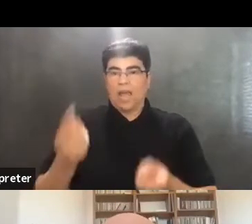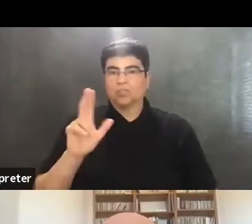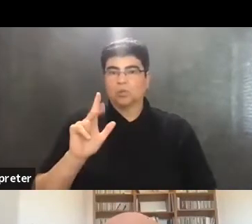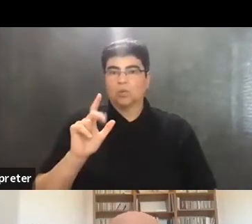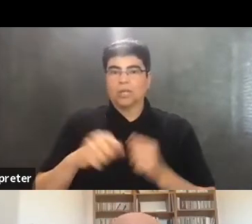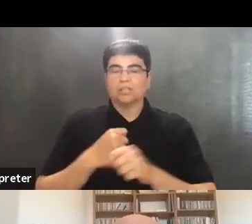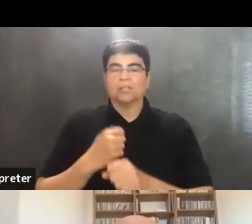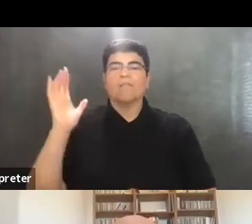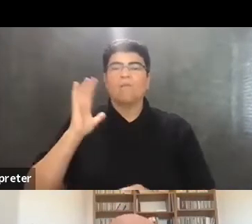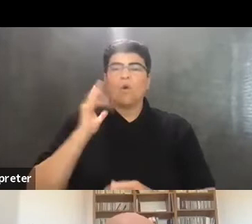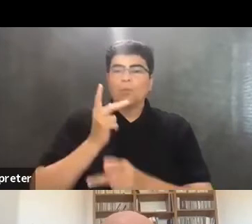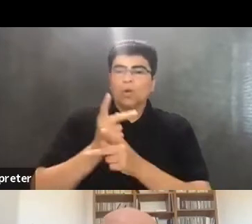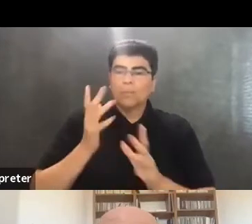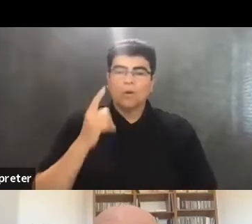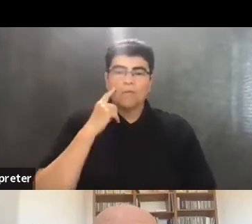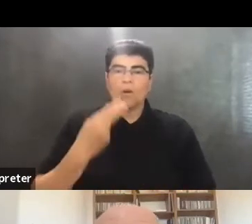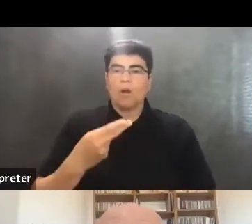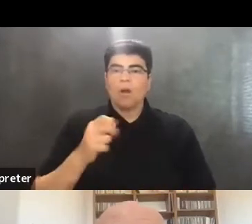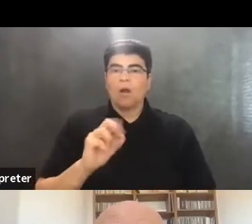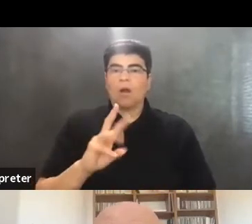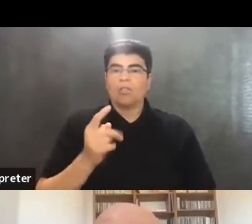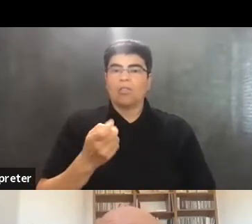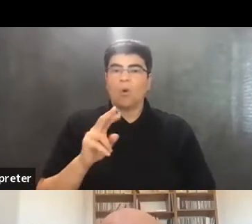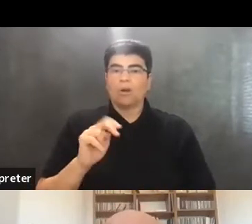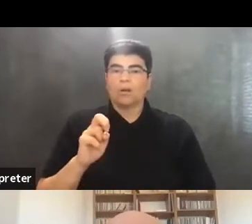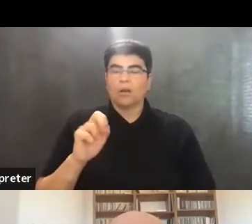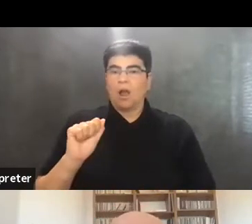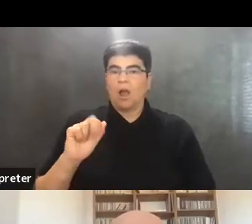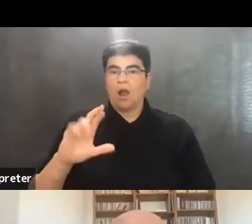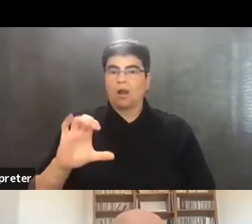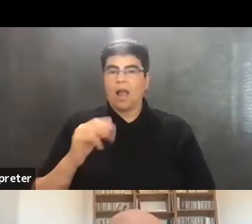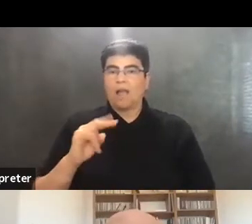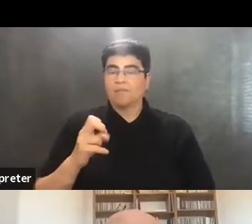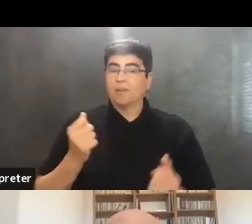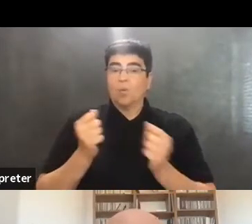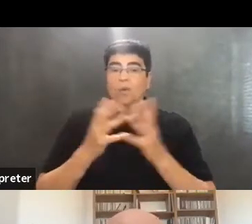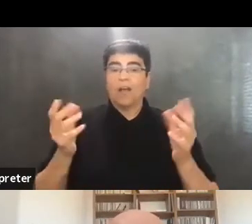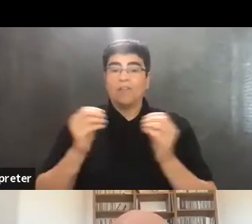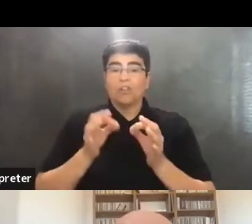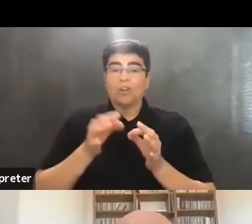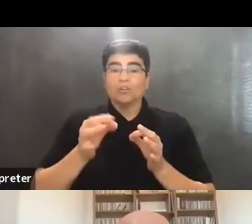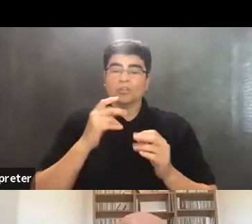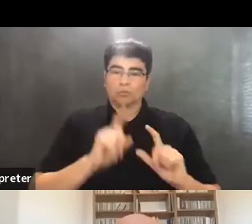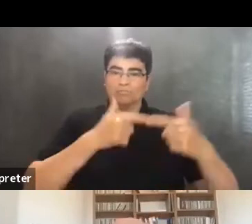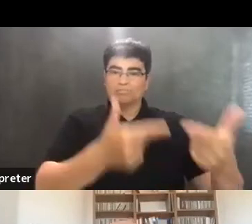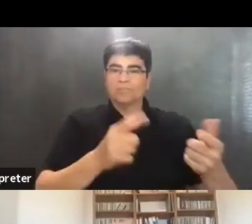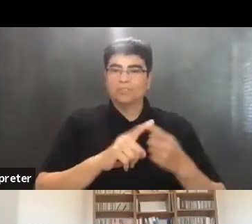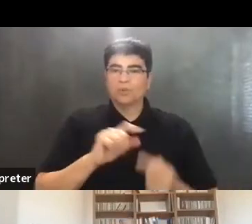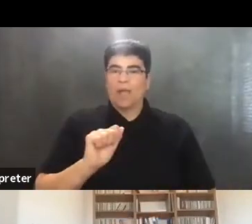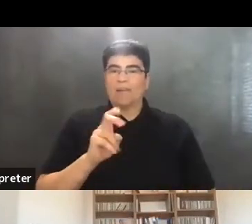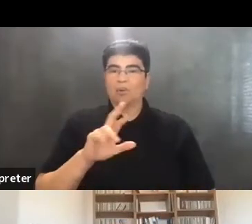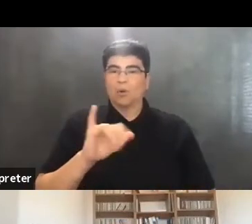the former keeper of the Hawthorne Archive. Without further ado, I'll hand it over to Avery to introduce the others and to